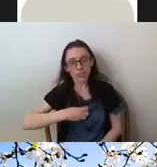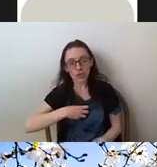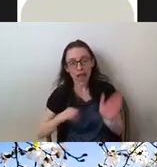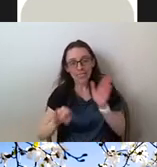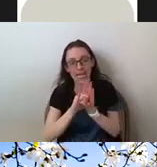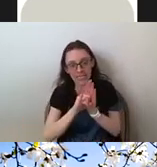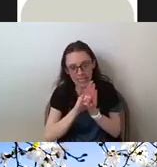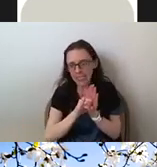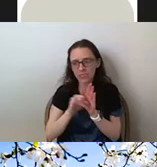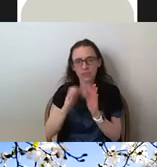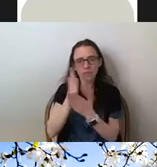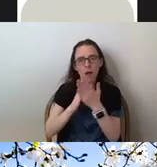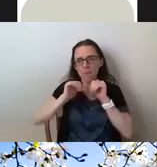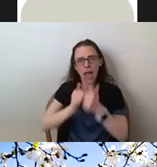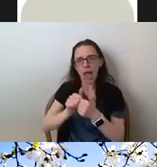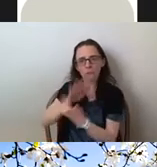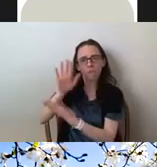breast cancer or BRCA.